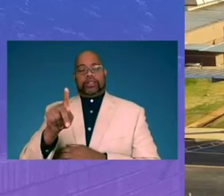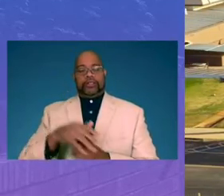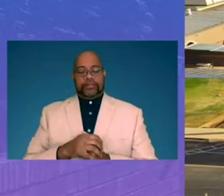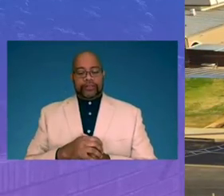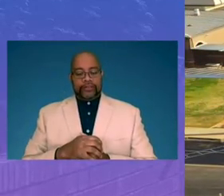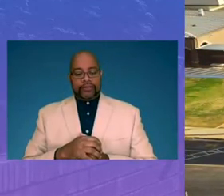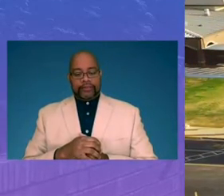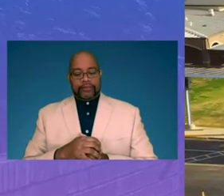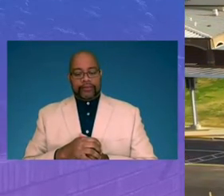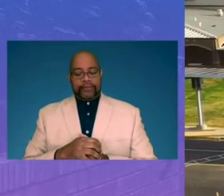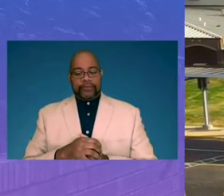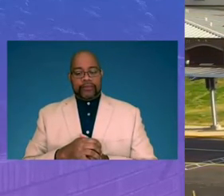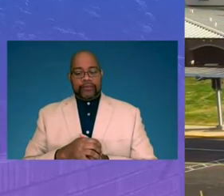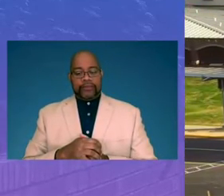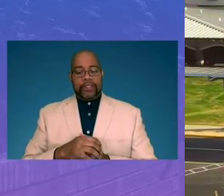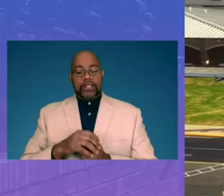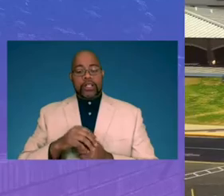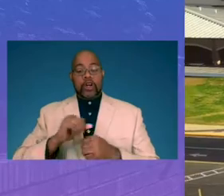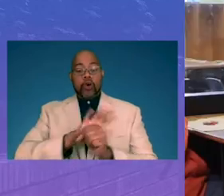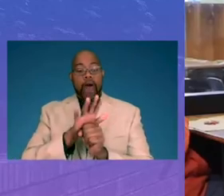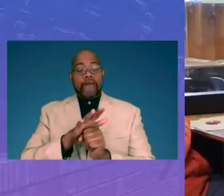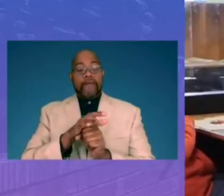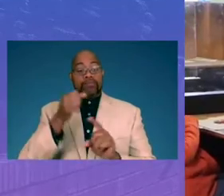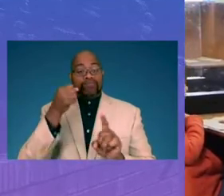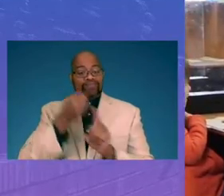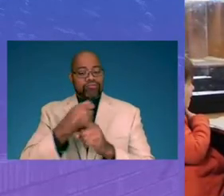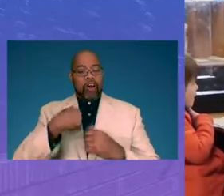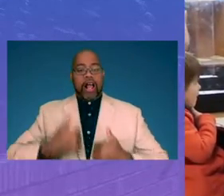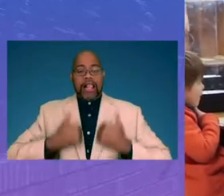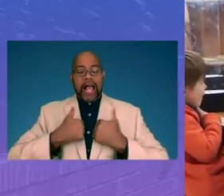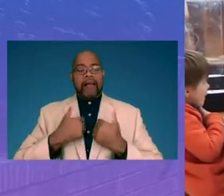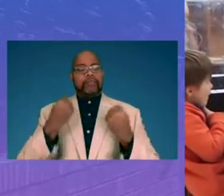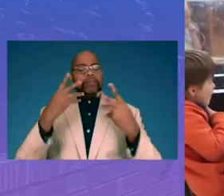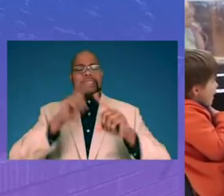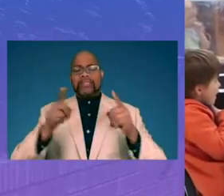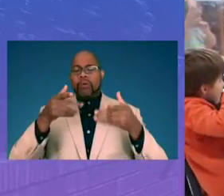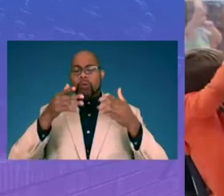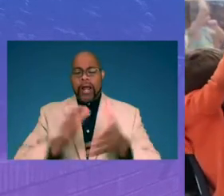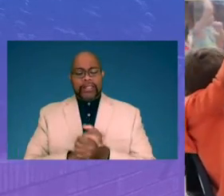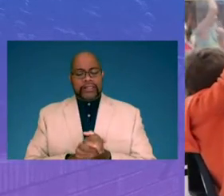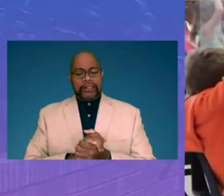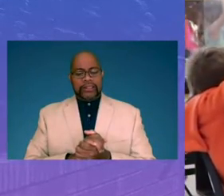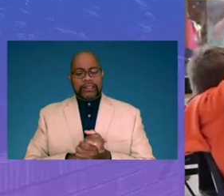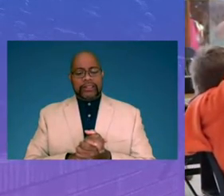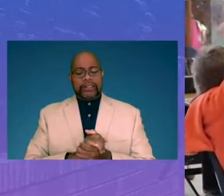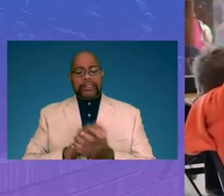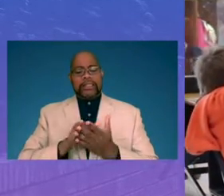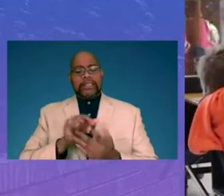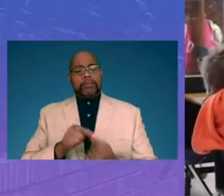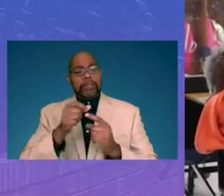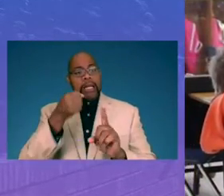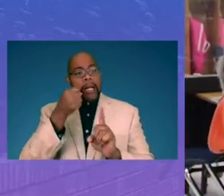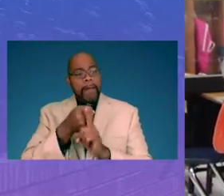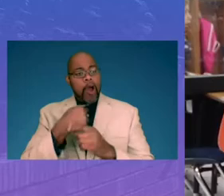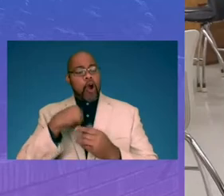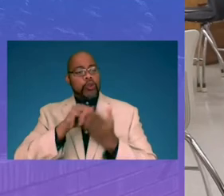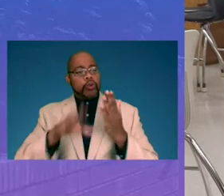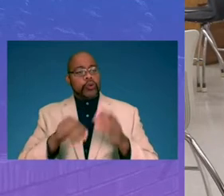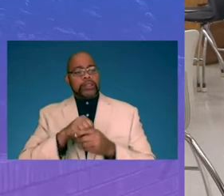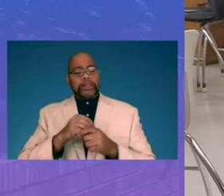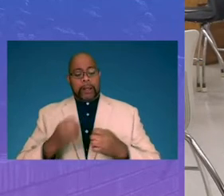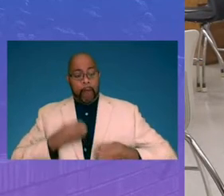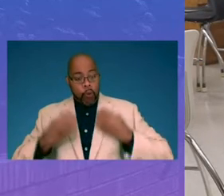The COVID pandemic has impacted our lives in so many ways. It has especially impacted our students emotionally,